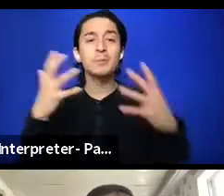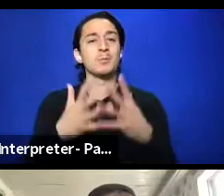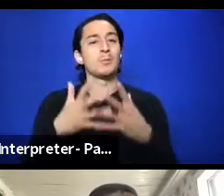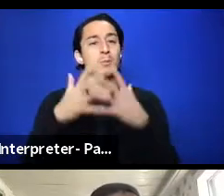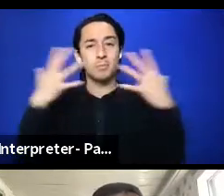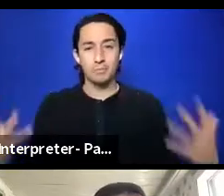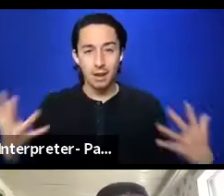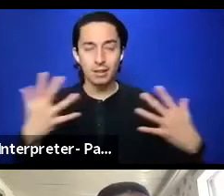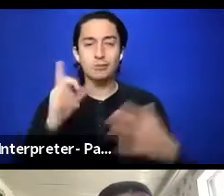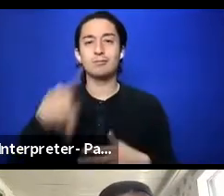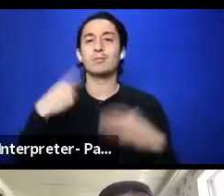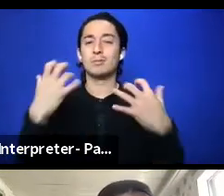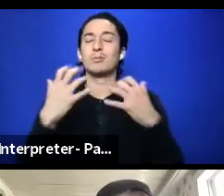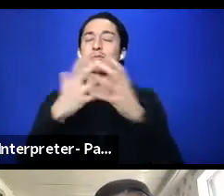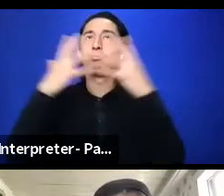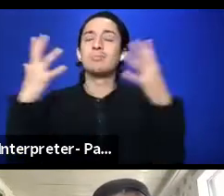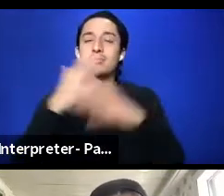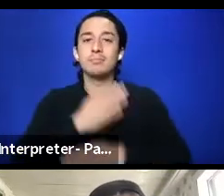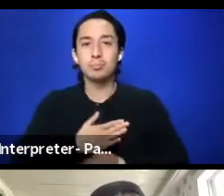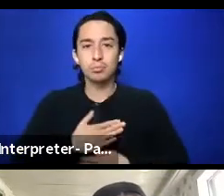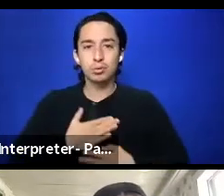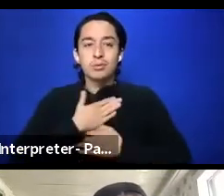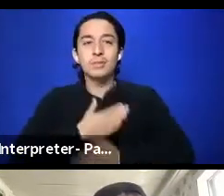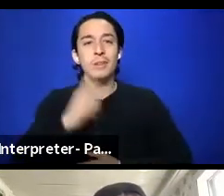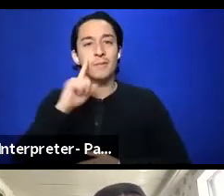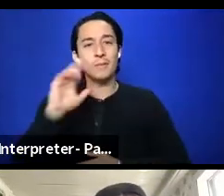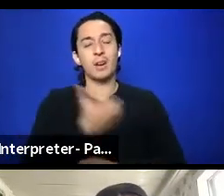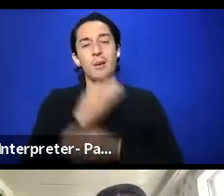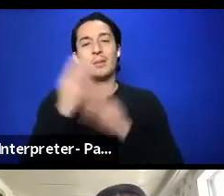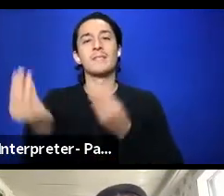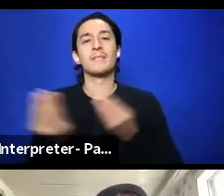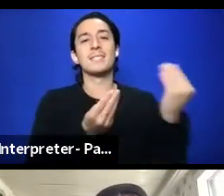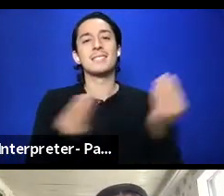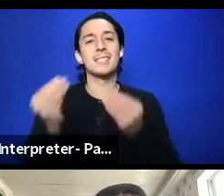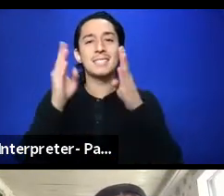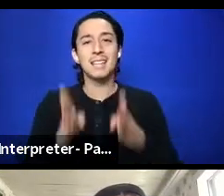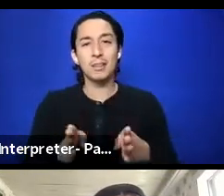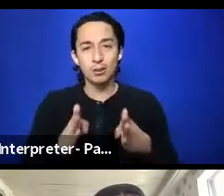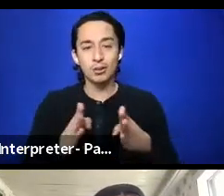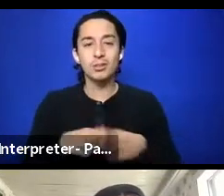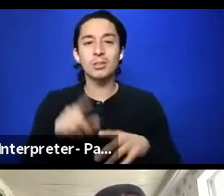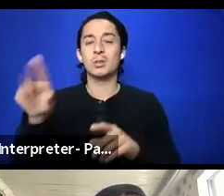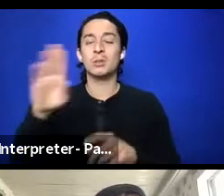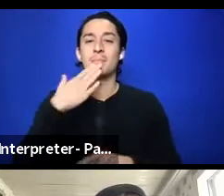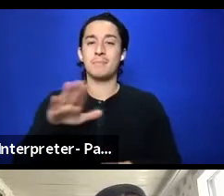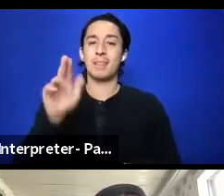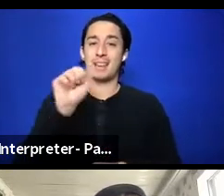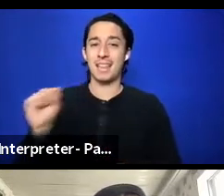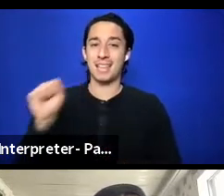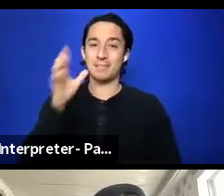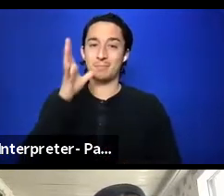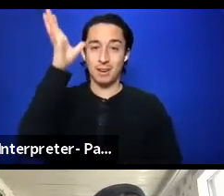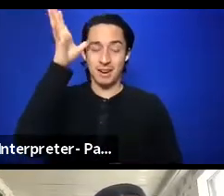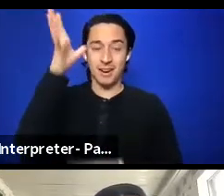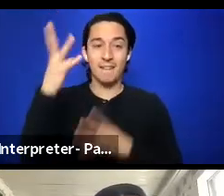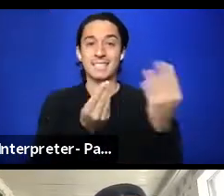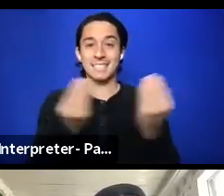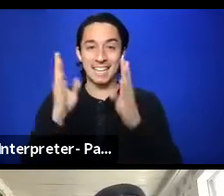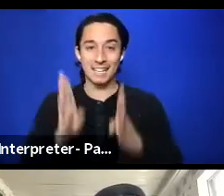so much appreciation to our facilitators, to you badass parent facilitators.